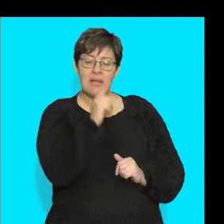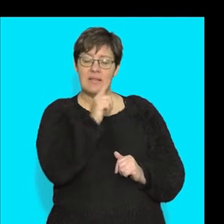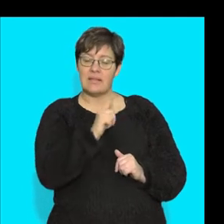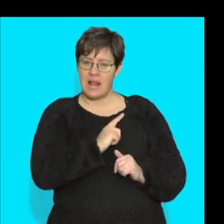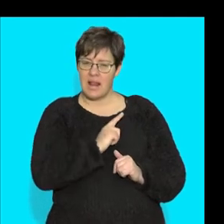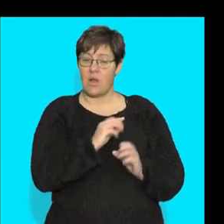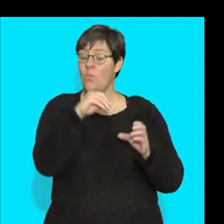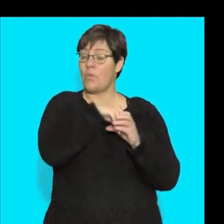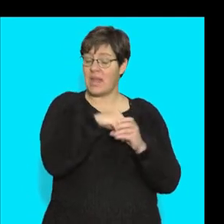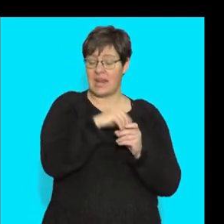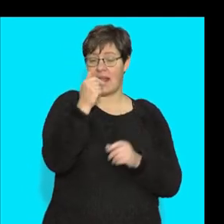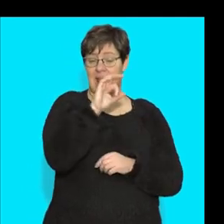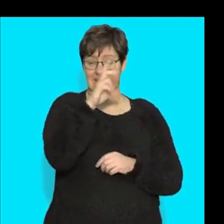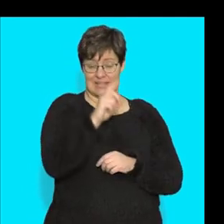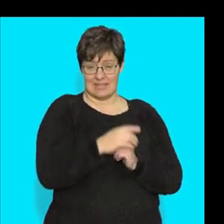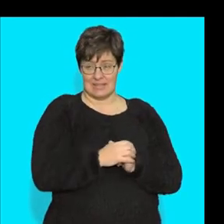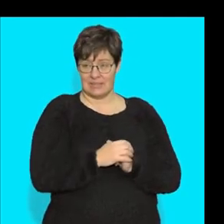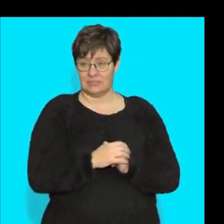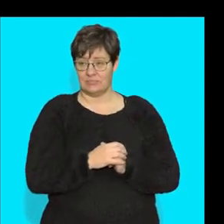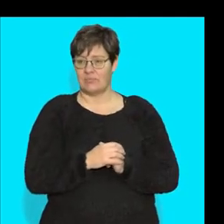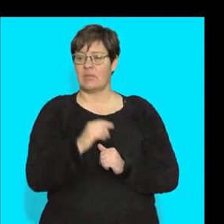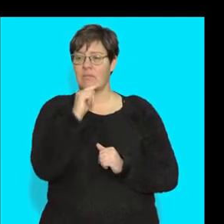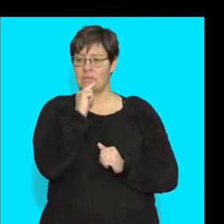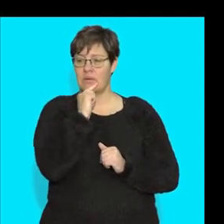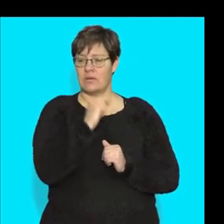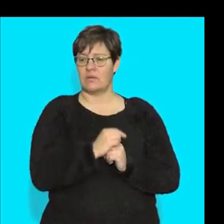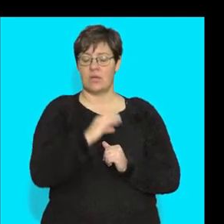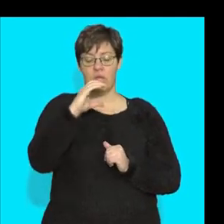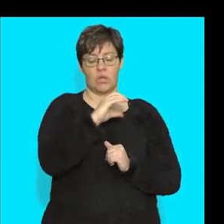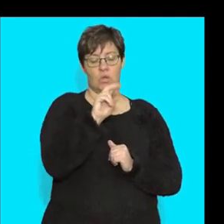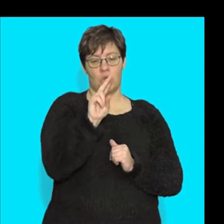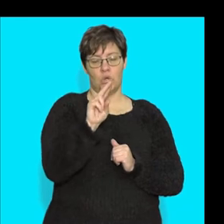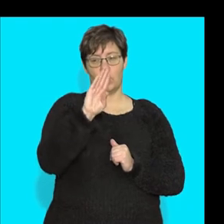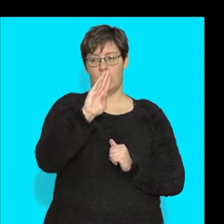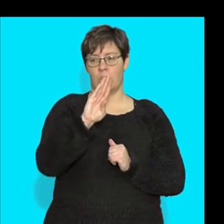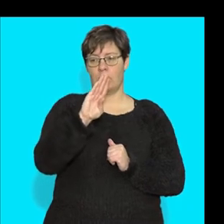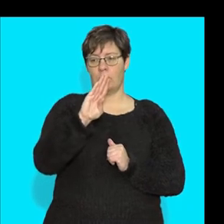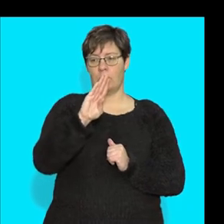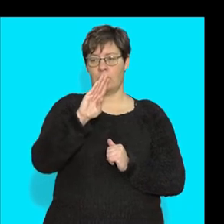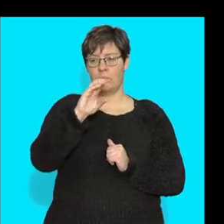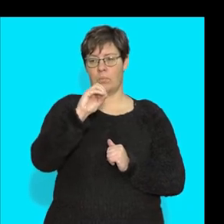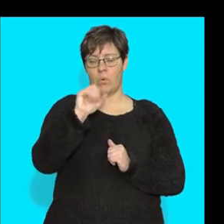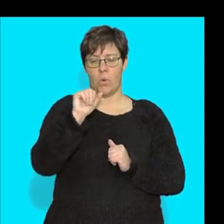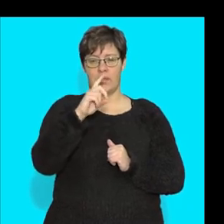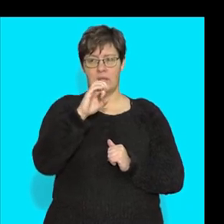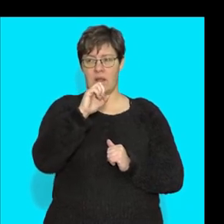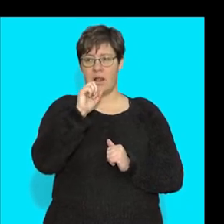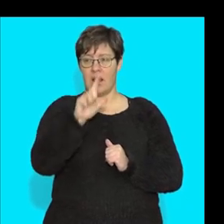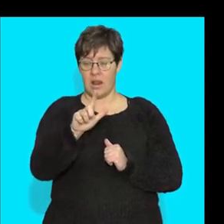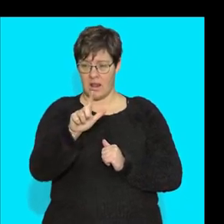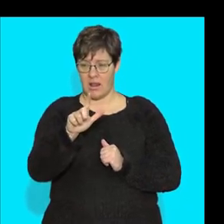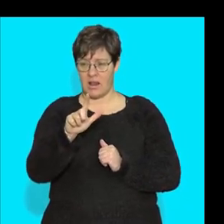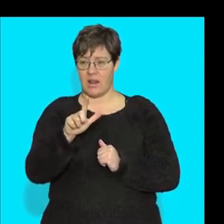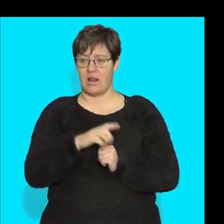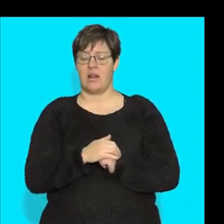tells me it's in the gland. But the shape is cuboidal. And you don't write just cuboidal. They asked